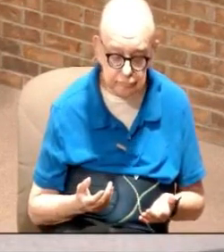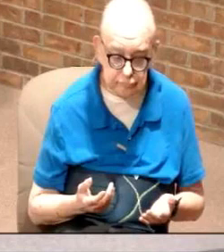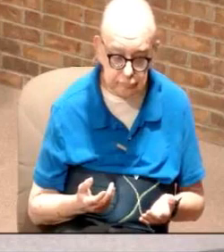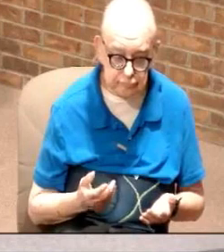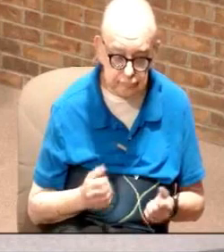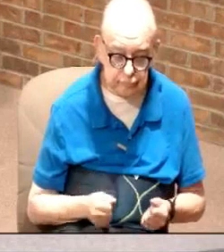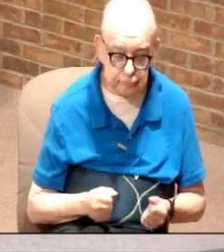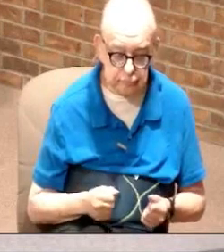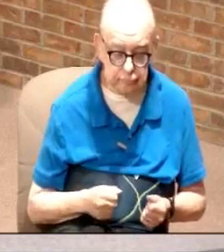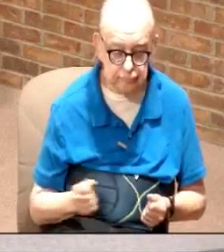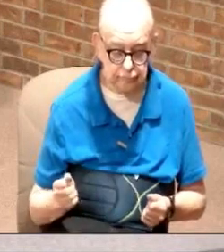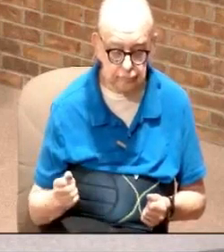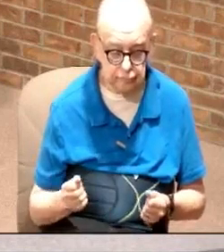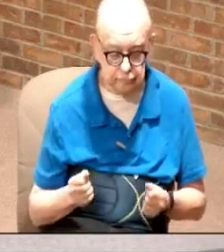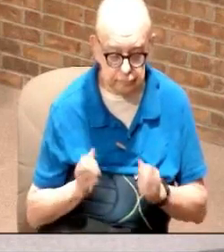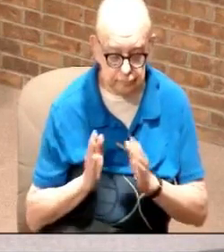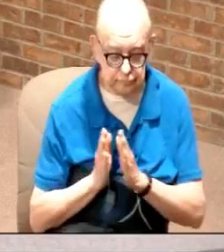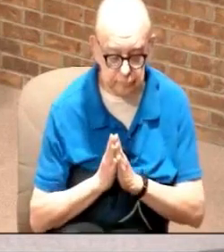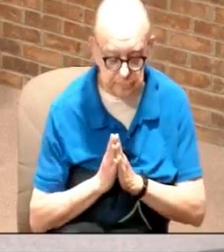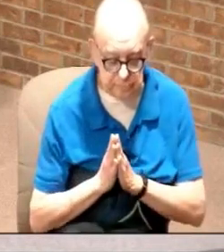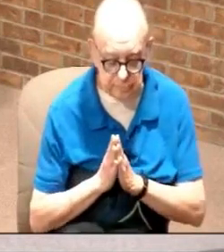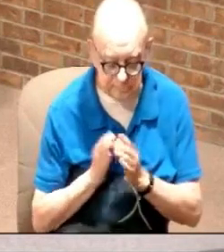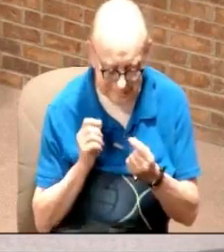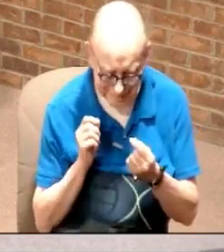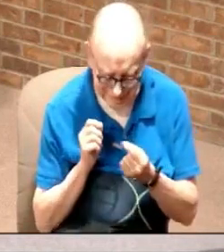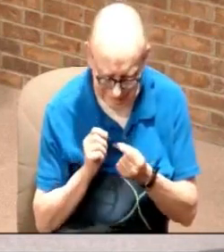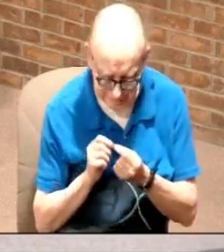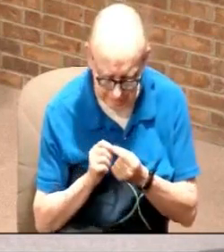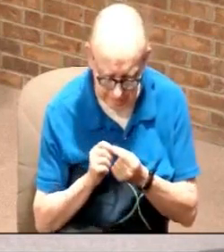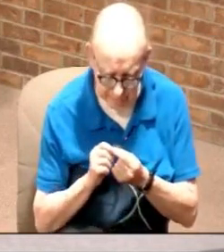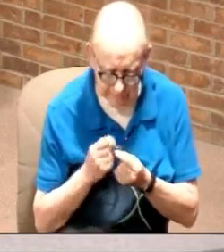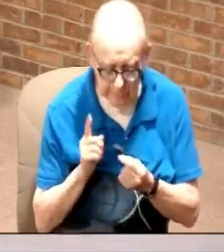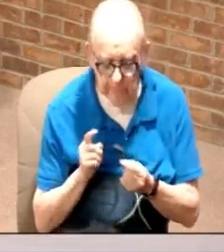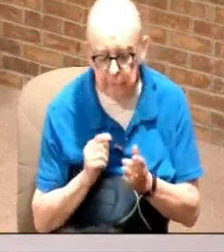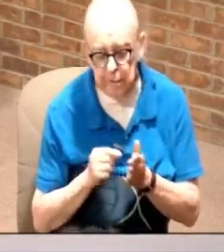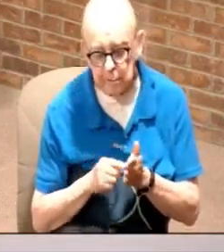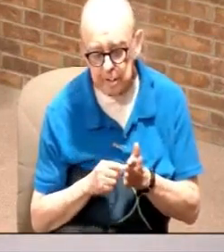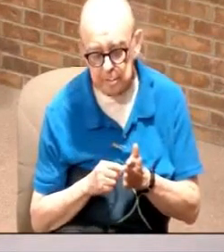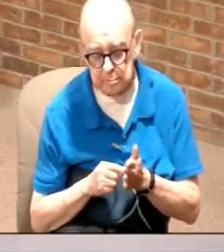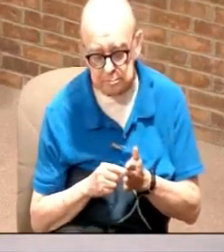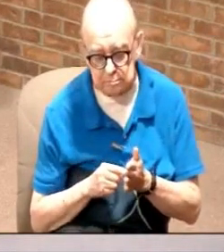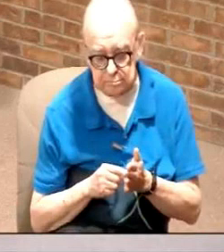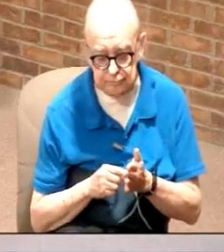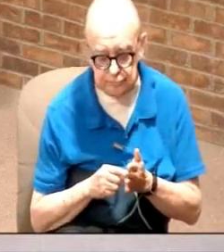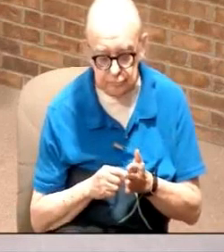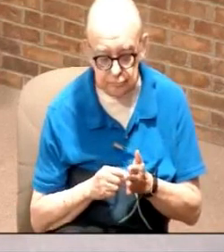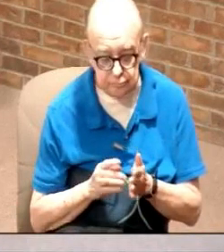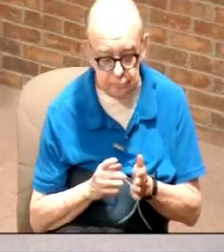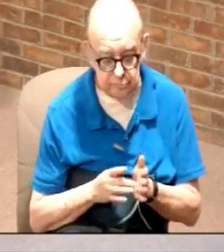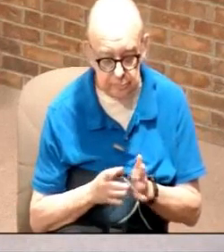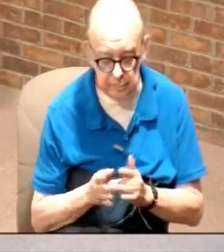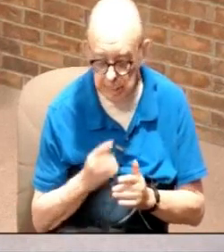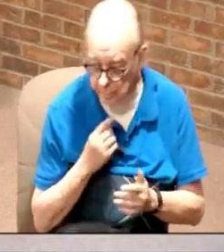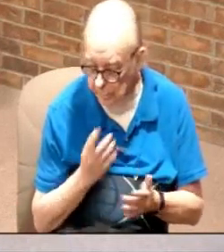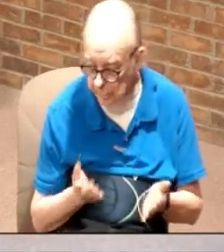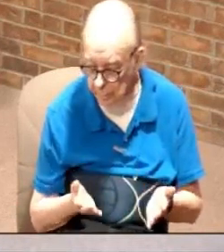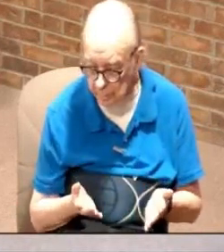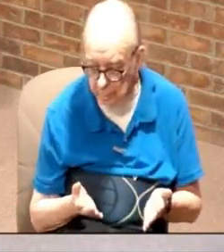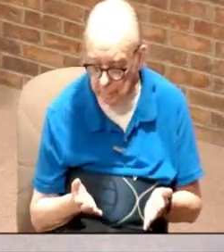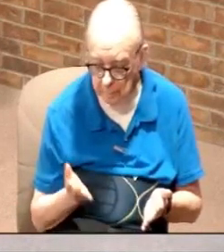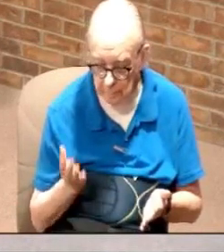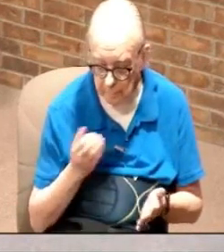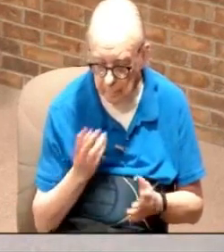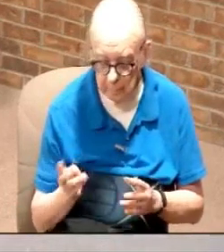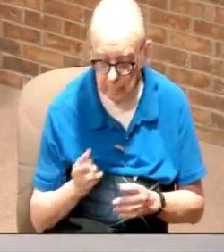I can take and pray for you very specifically for that request and you know what the Bible says about that one if